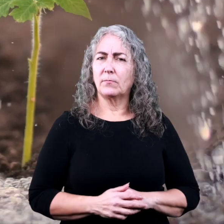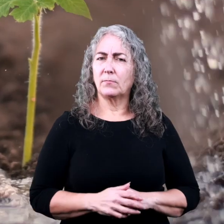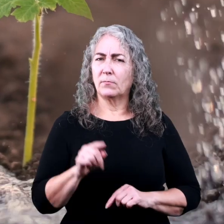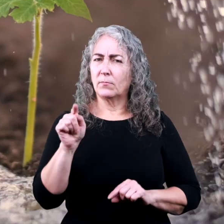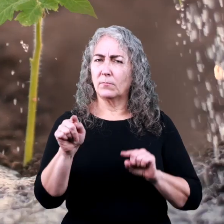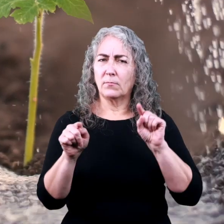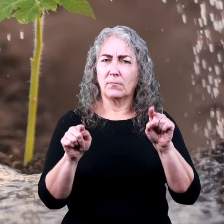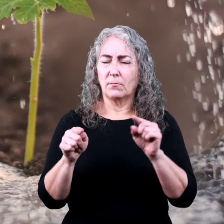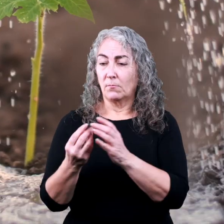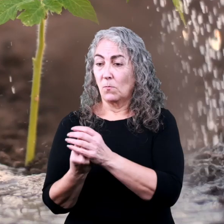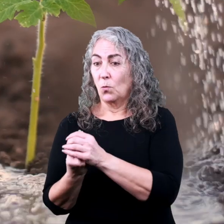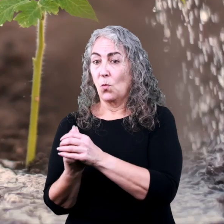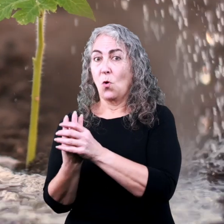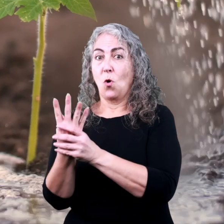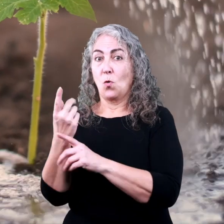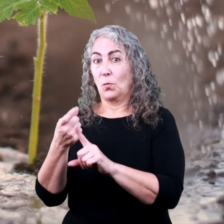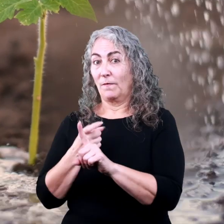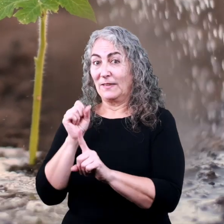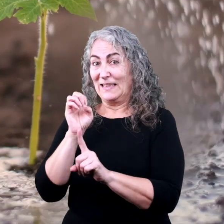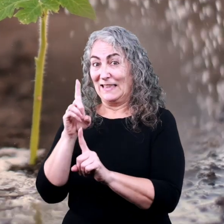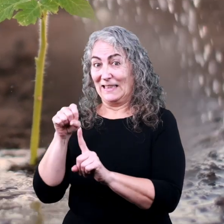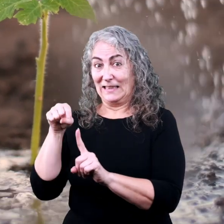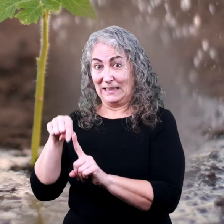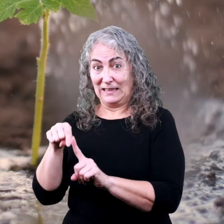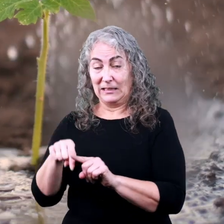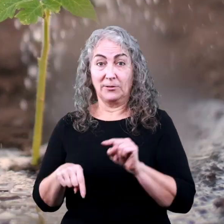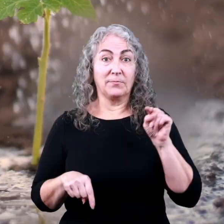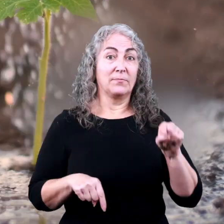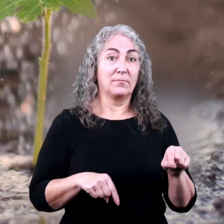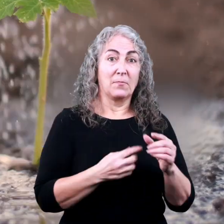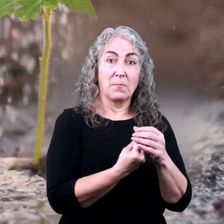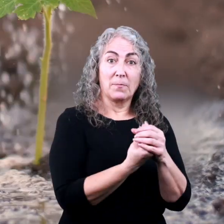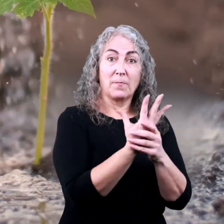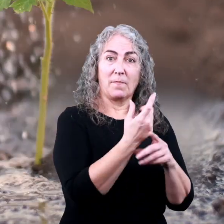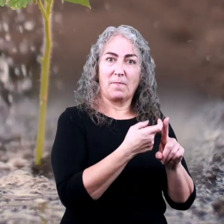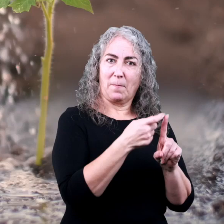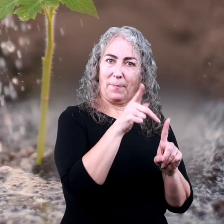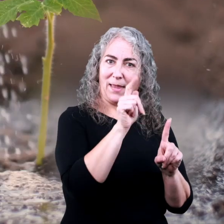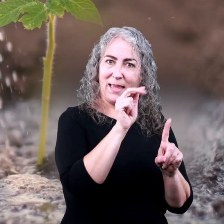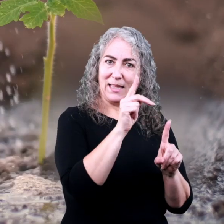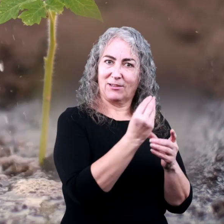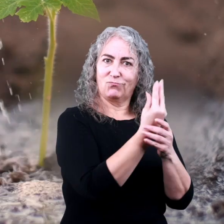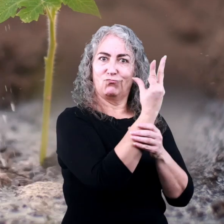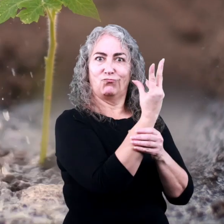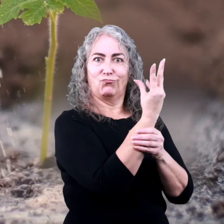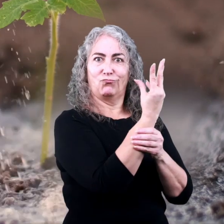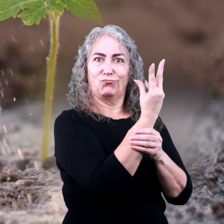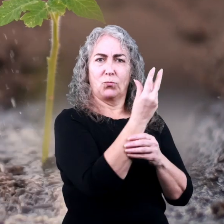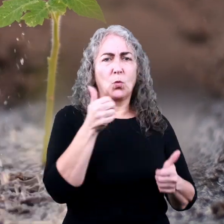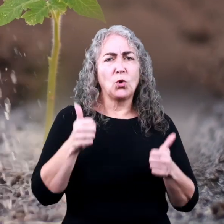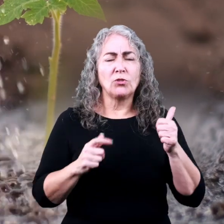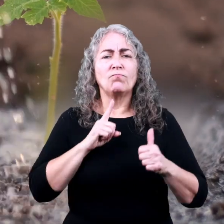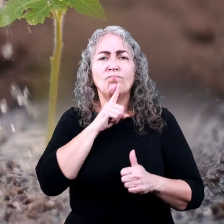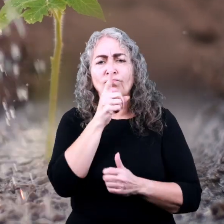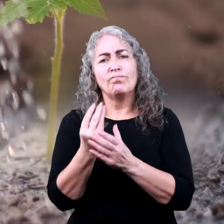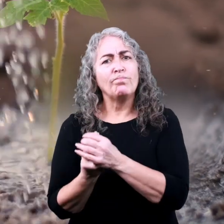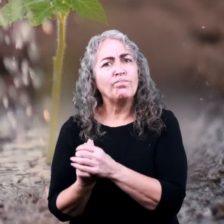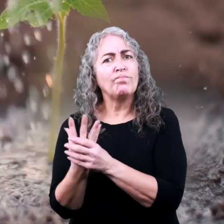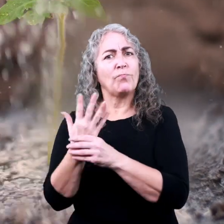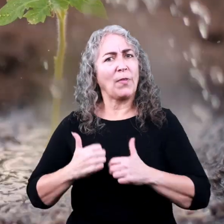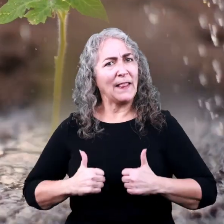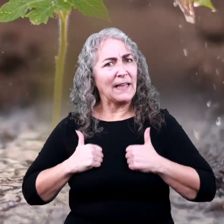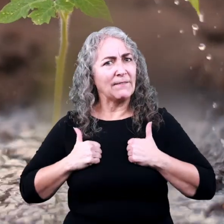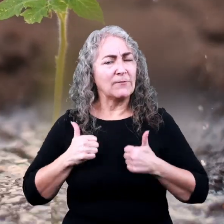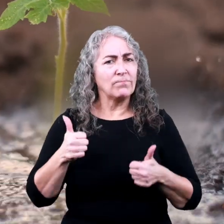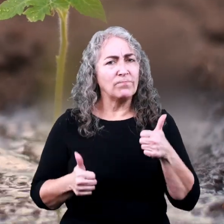One of these plants grew from a seed And the other one is made of plastic Which one is